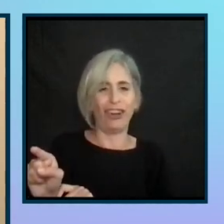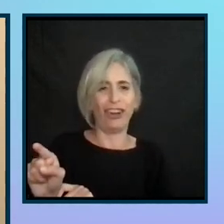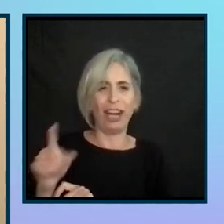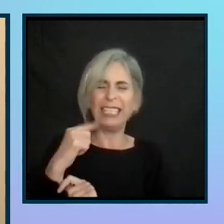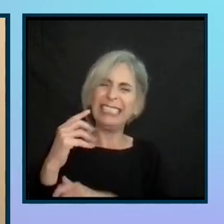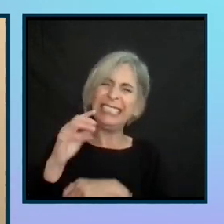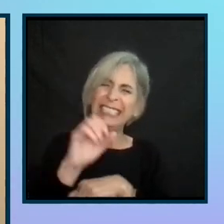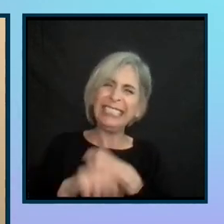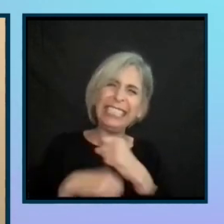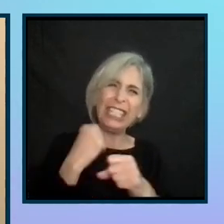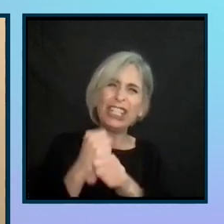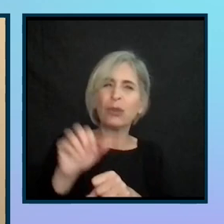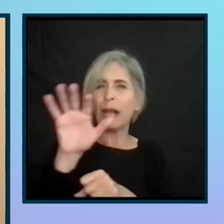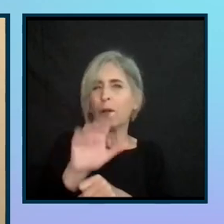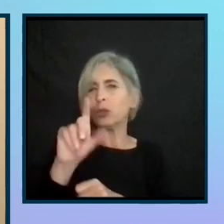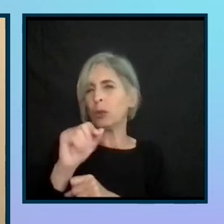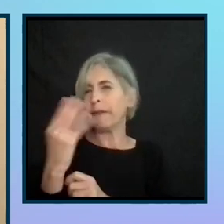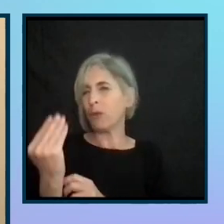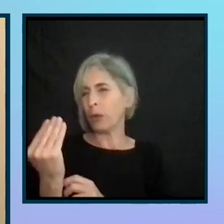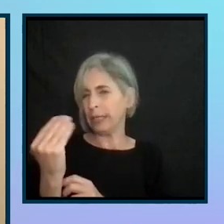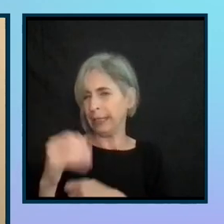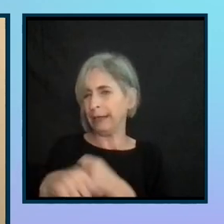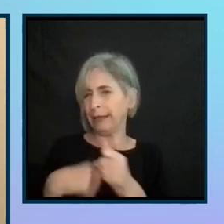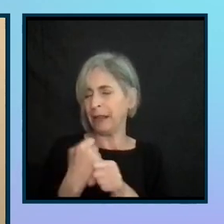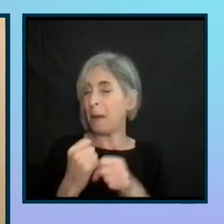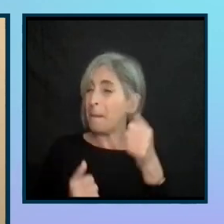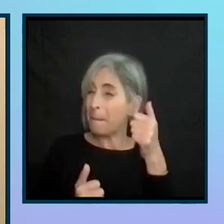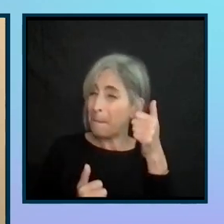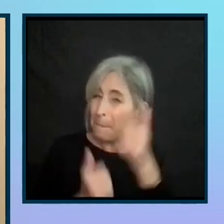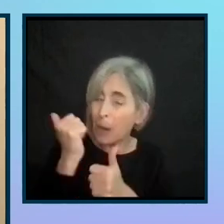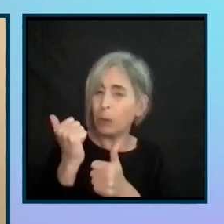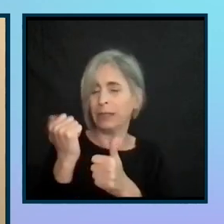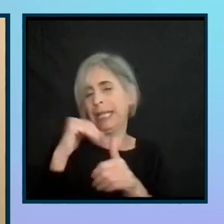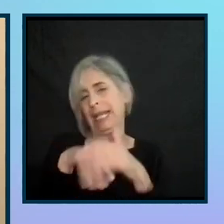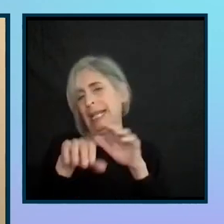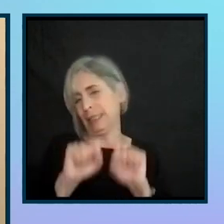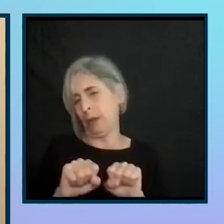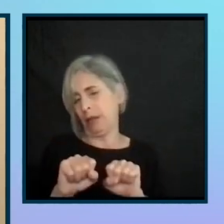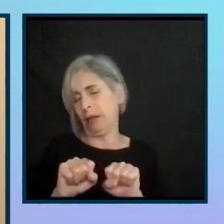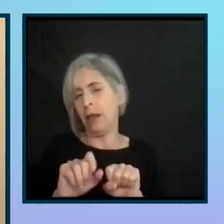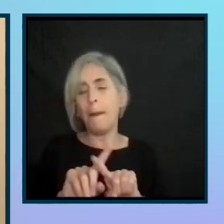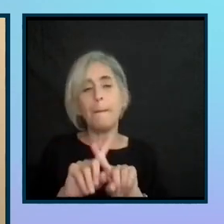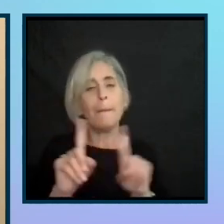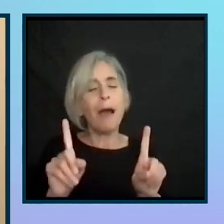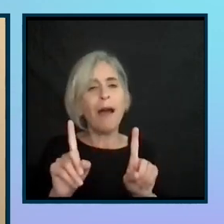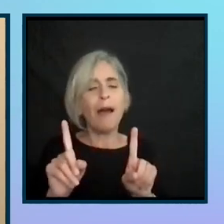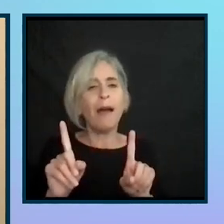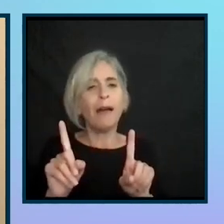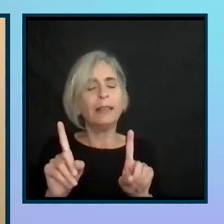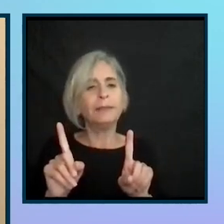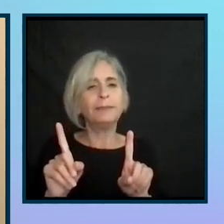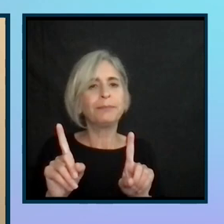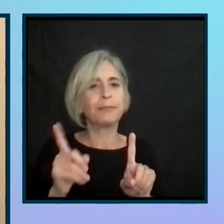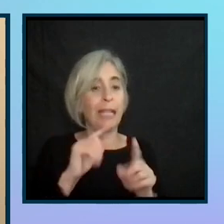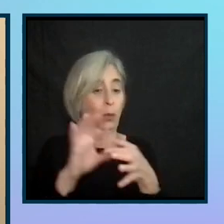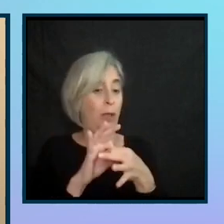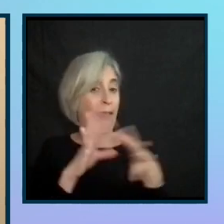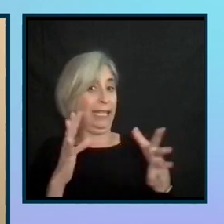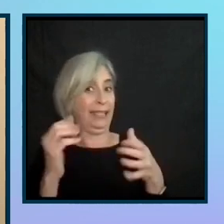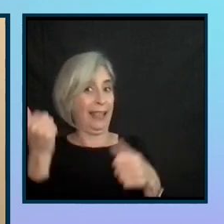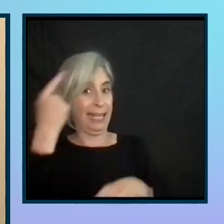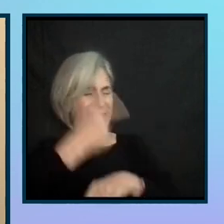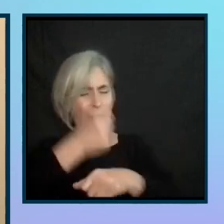the year 2014, things were mostly accessible. And I remember the day that everything was released, because